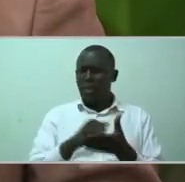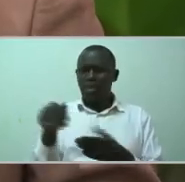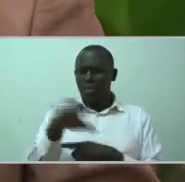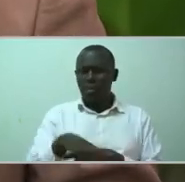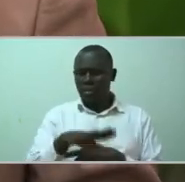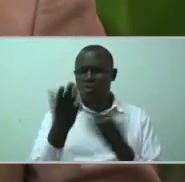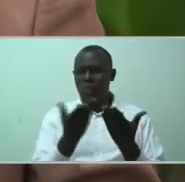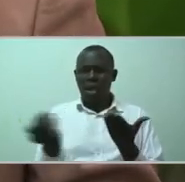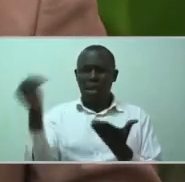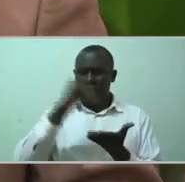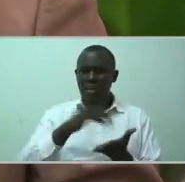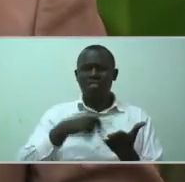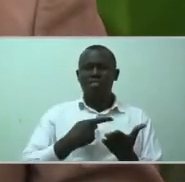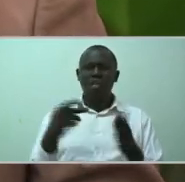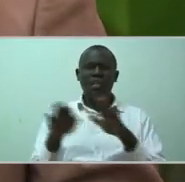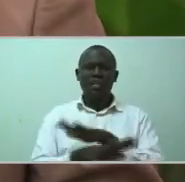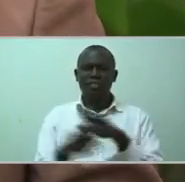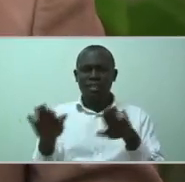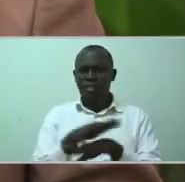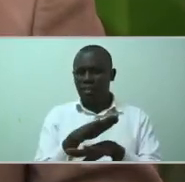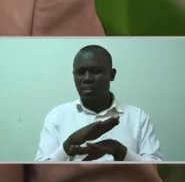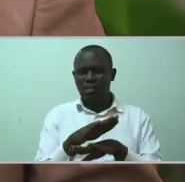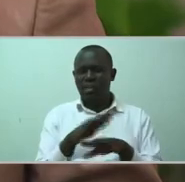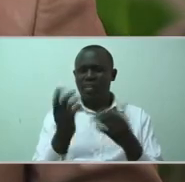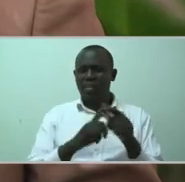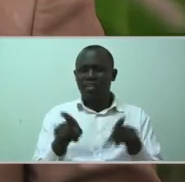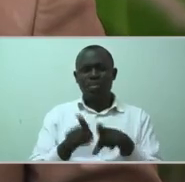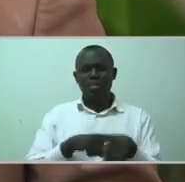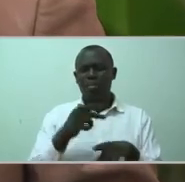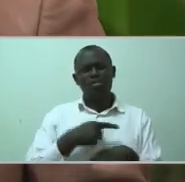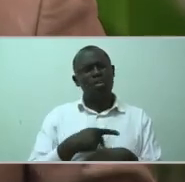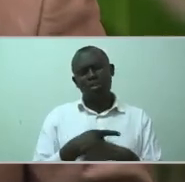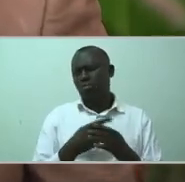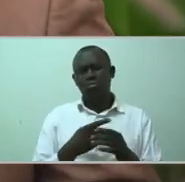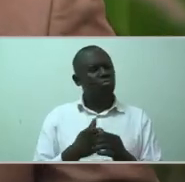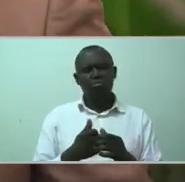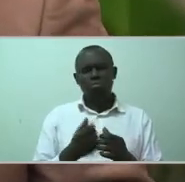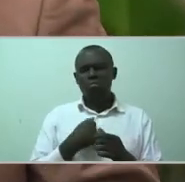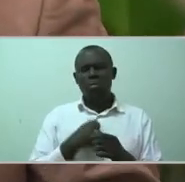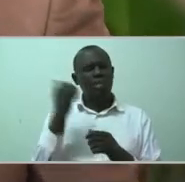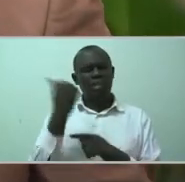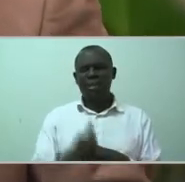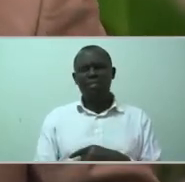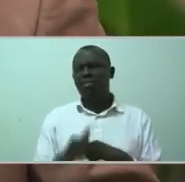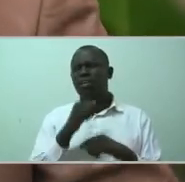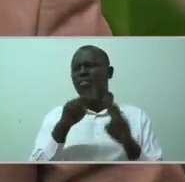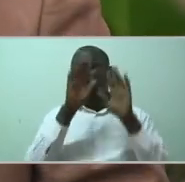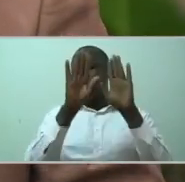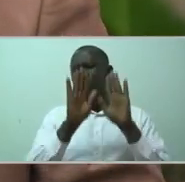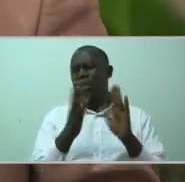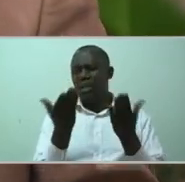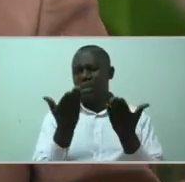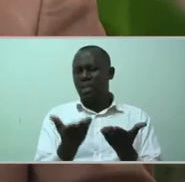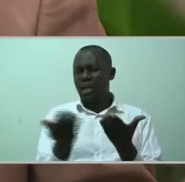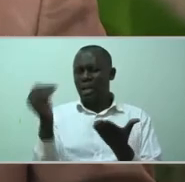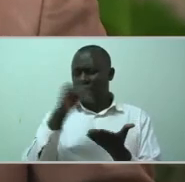everything was, I didn't deserve to be, I didn't deserve anything. I